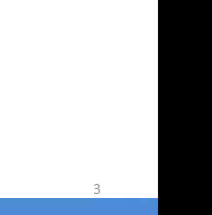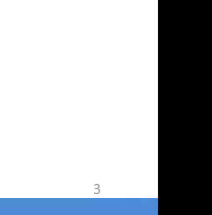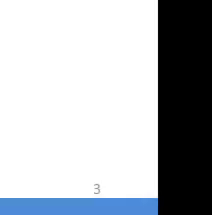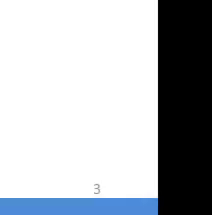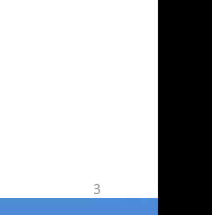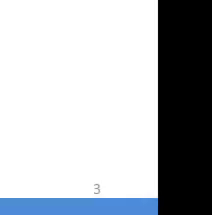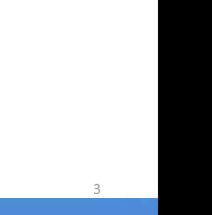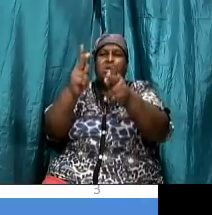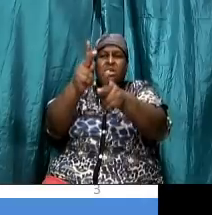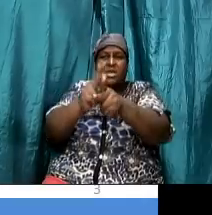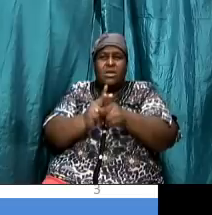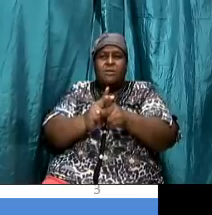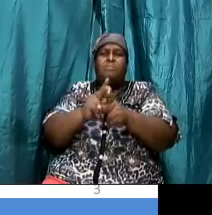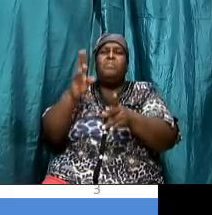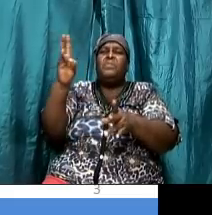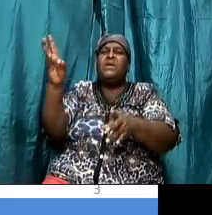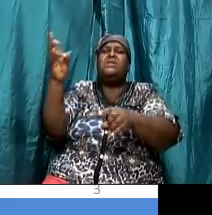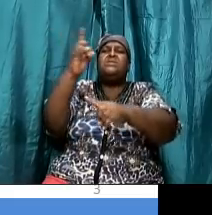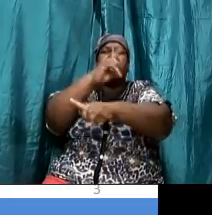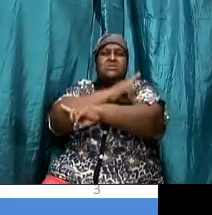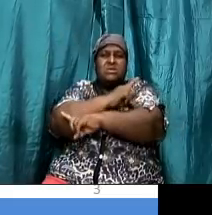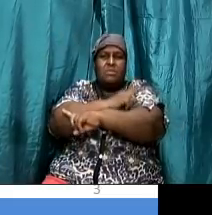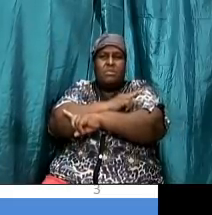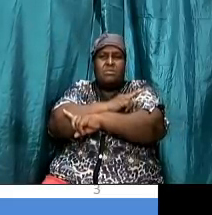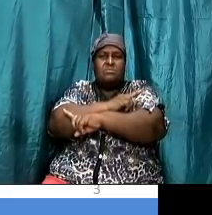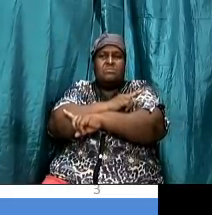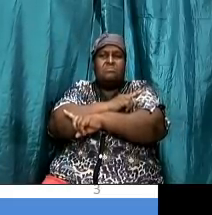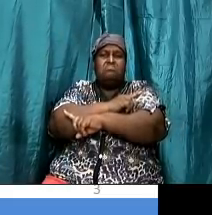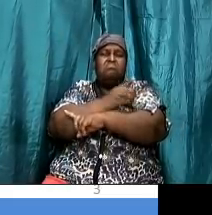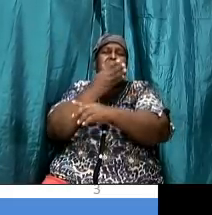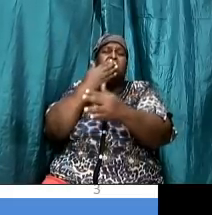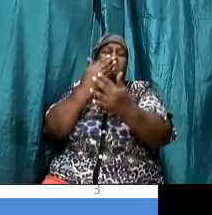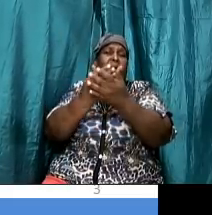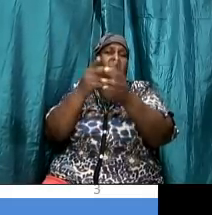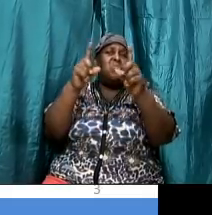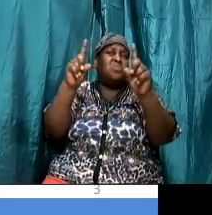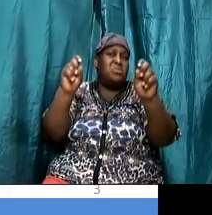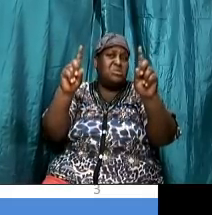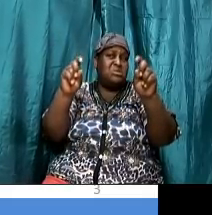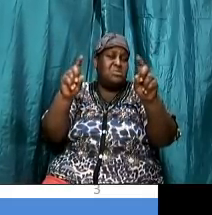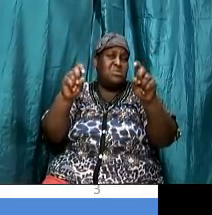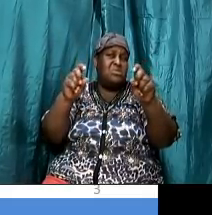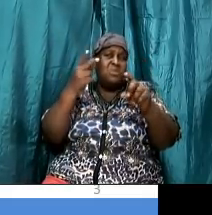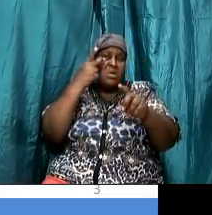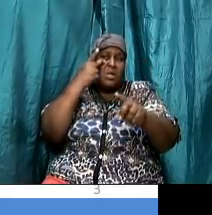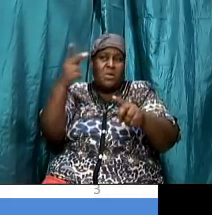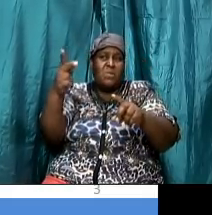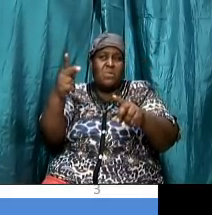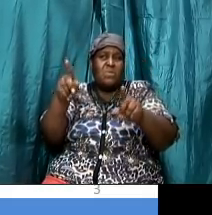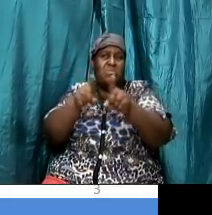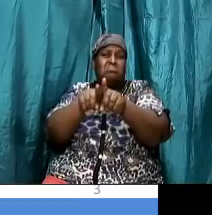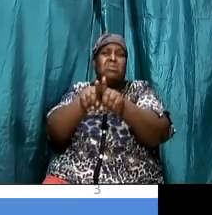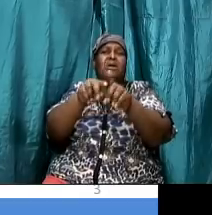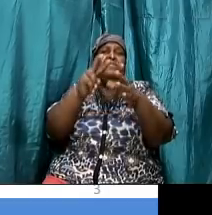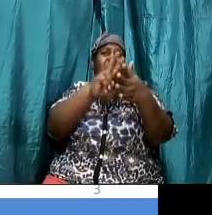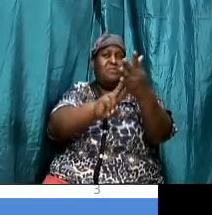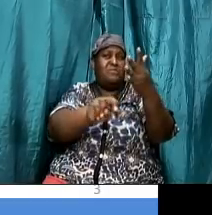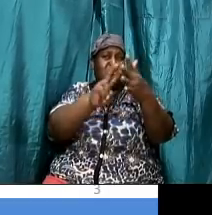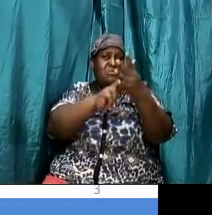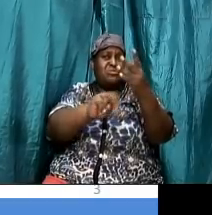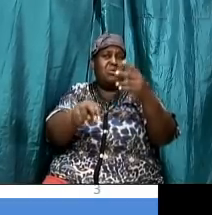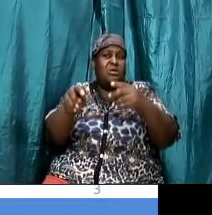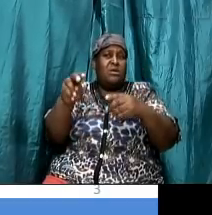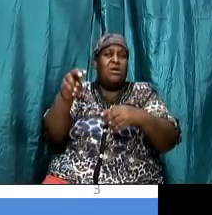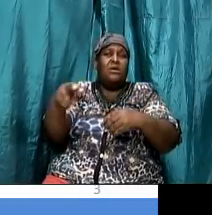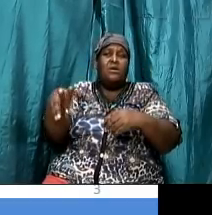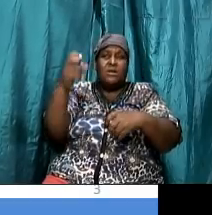so it was a good question because i mean when you look at that particular verse you get the impression that the